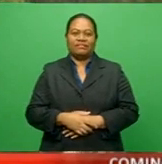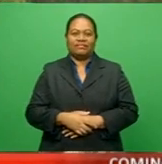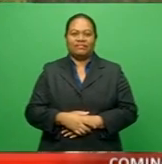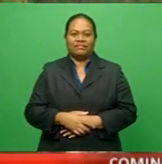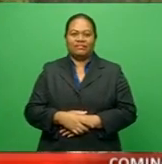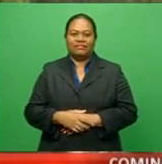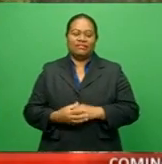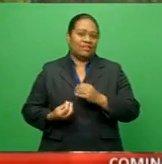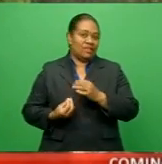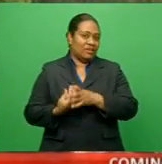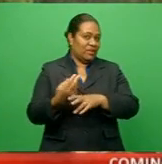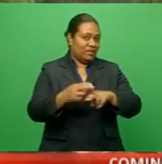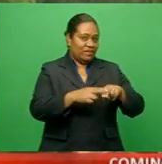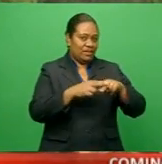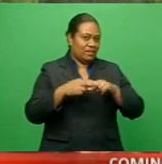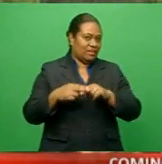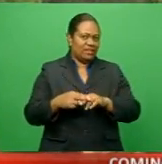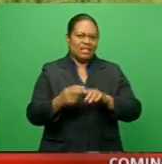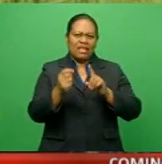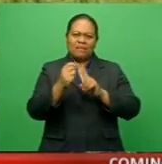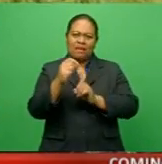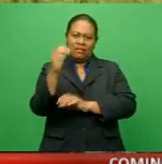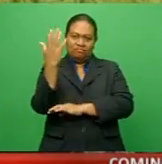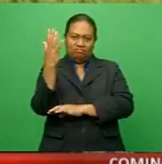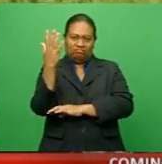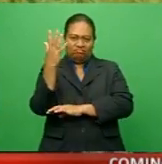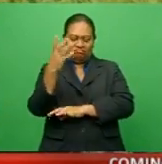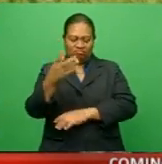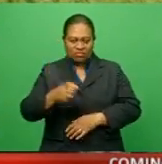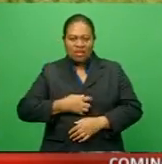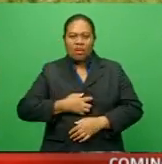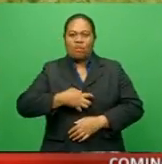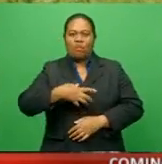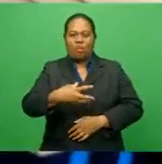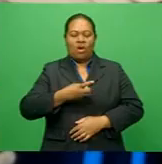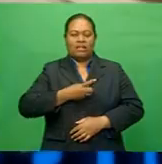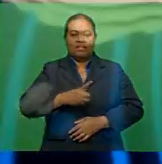And in growing Fiji, find demand on the app. Stay with us.